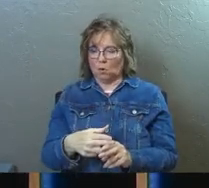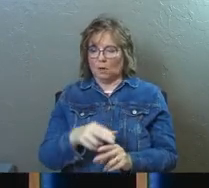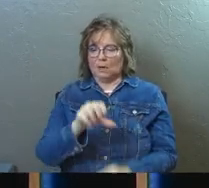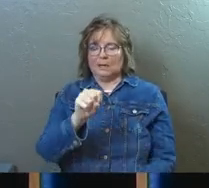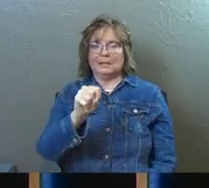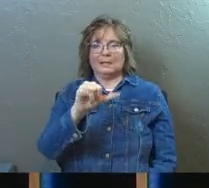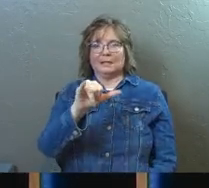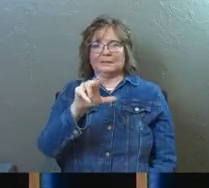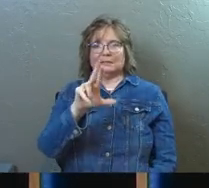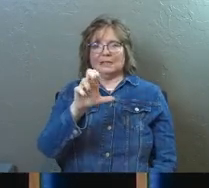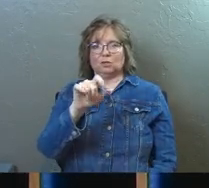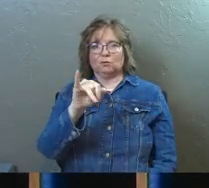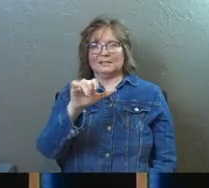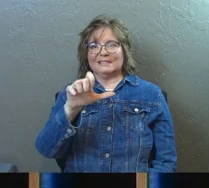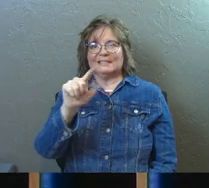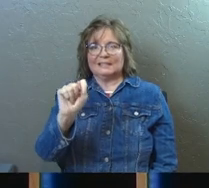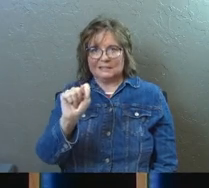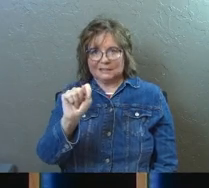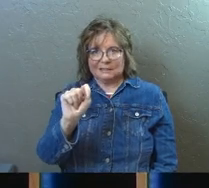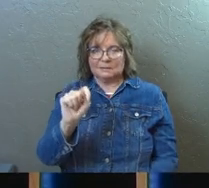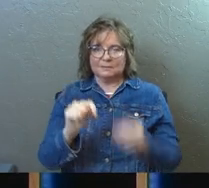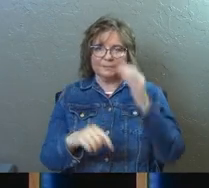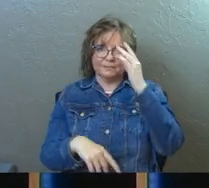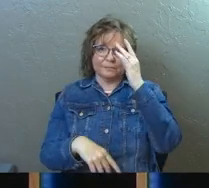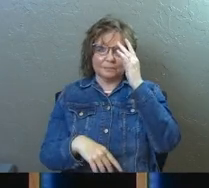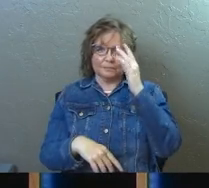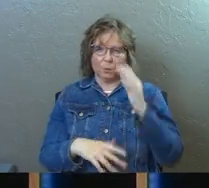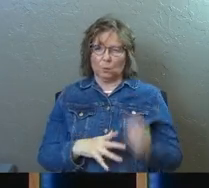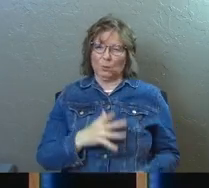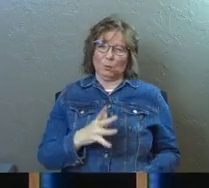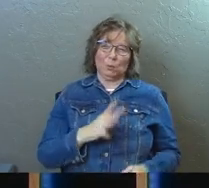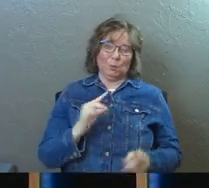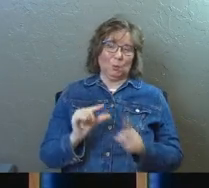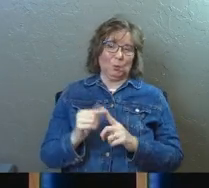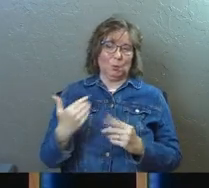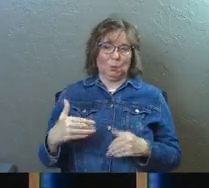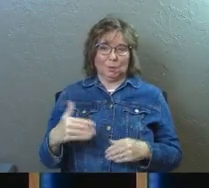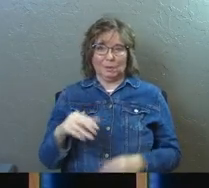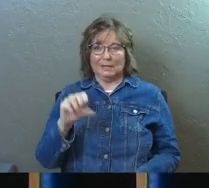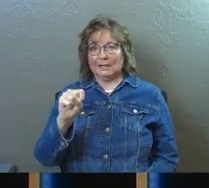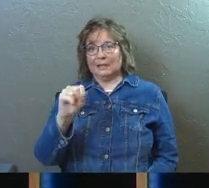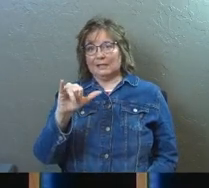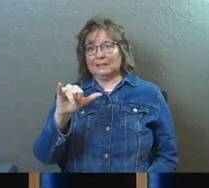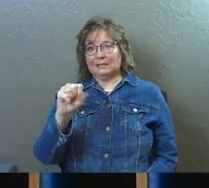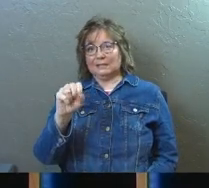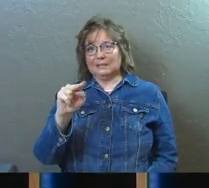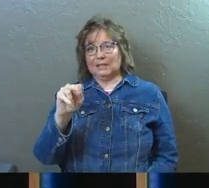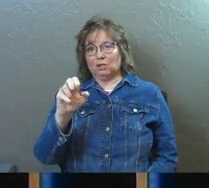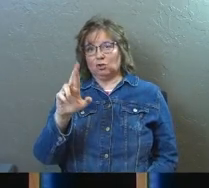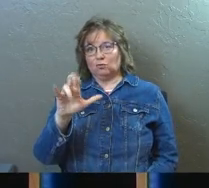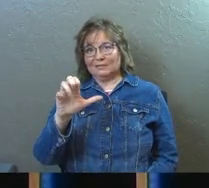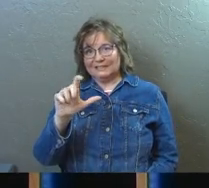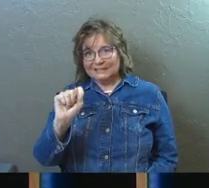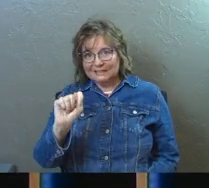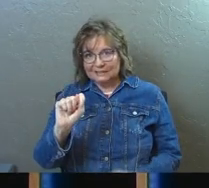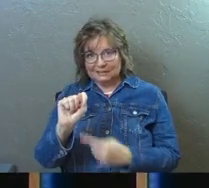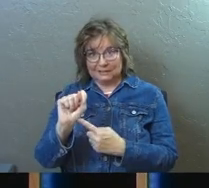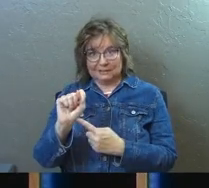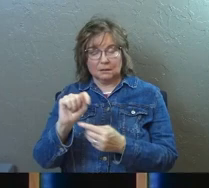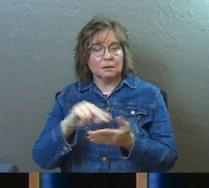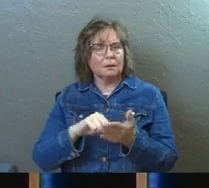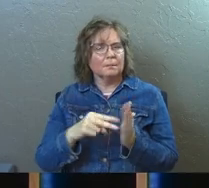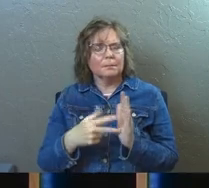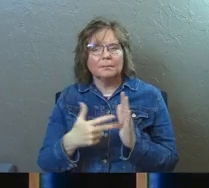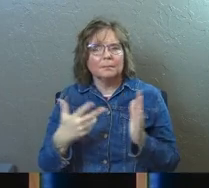Say syncretist. You said a very fancy word already. See, you're Sunday successful. A syncretist.